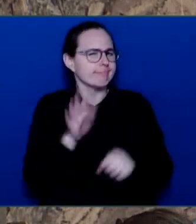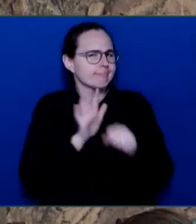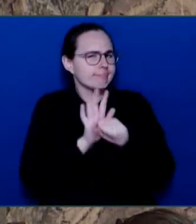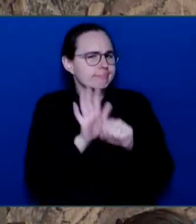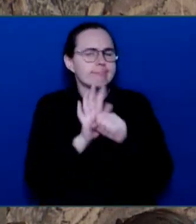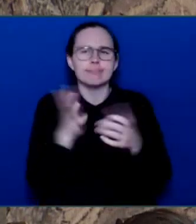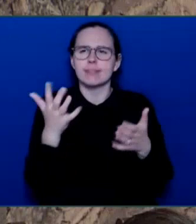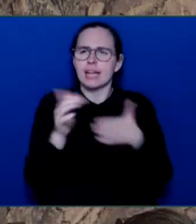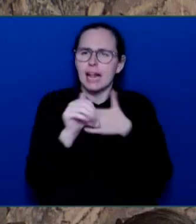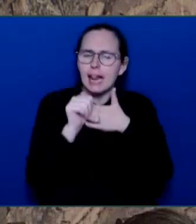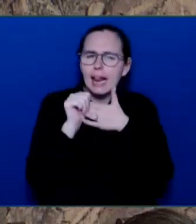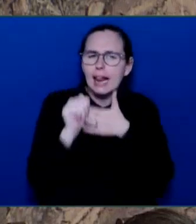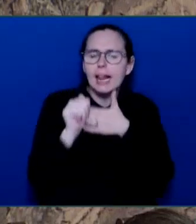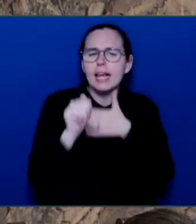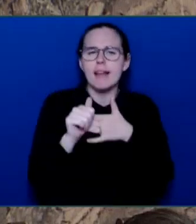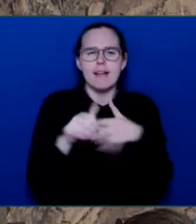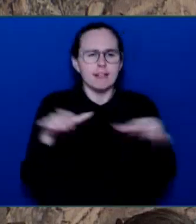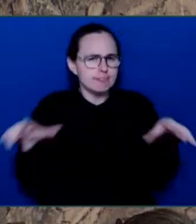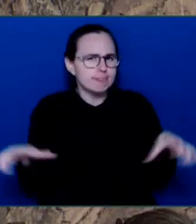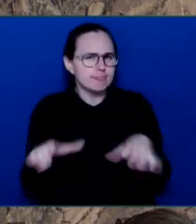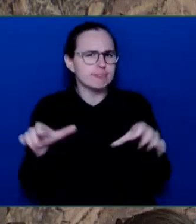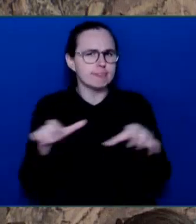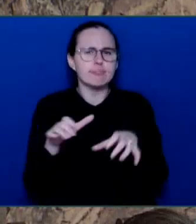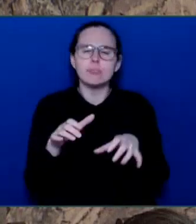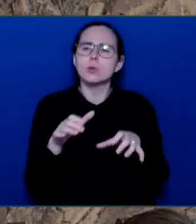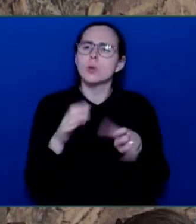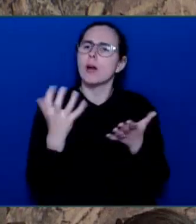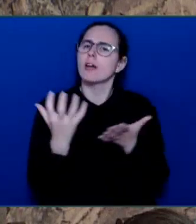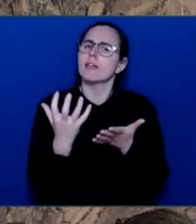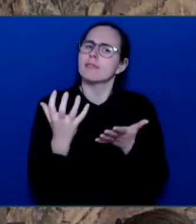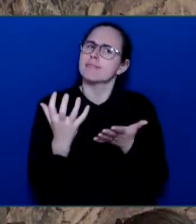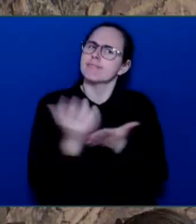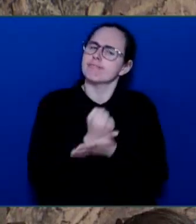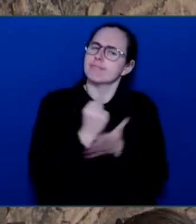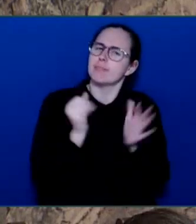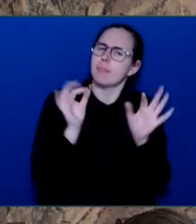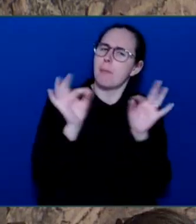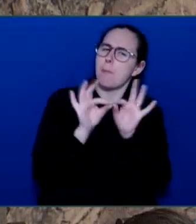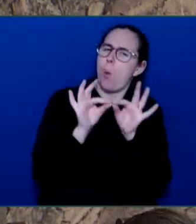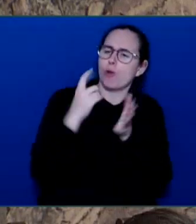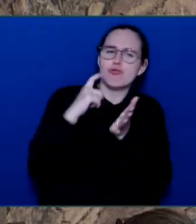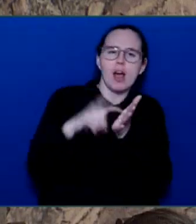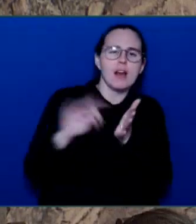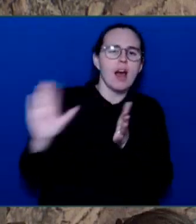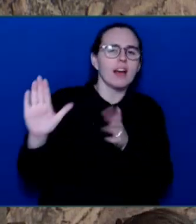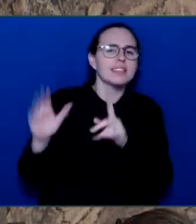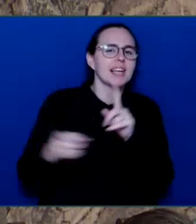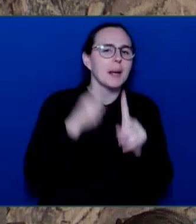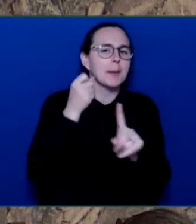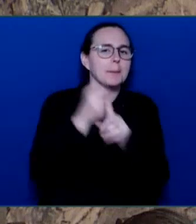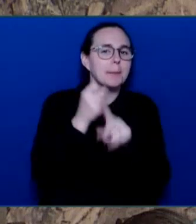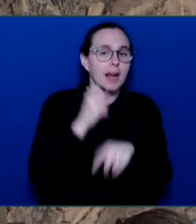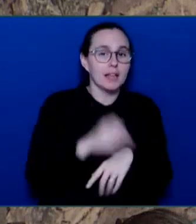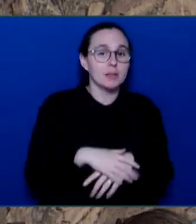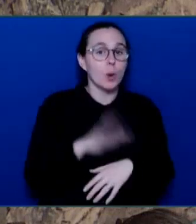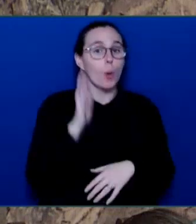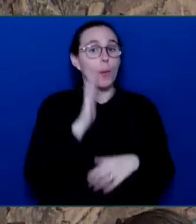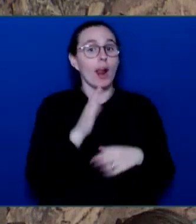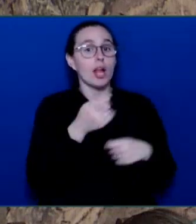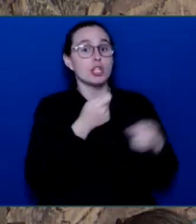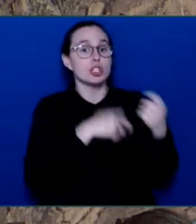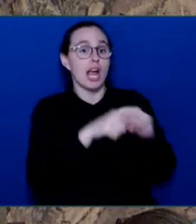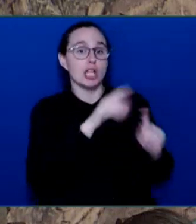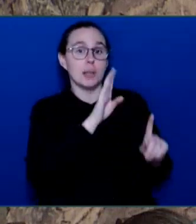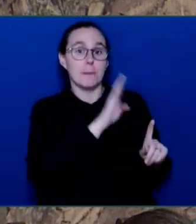impact she has made on our community, BC Place will be renamed, rightfully, Christine Sinclair Place for one day on December